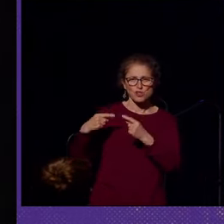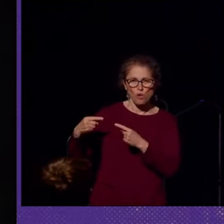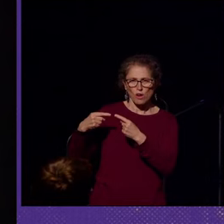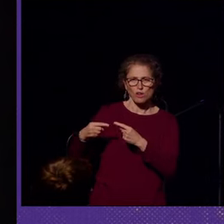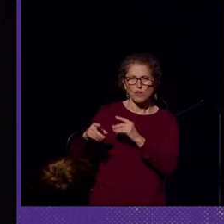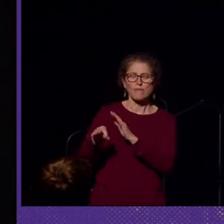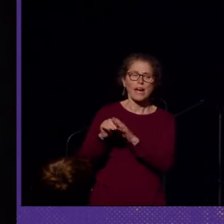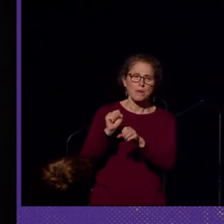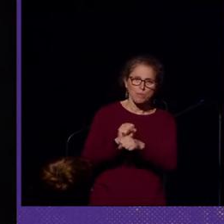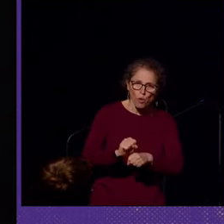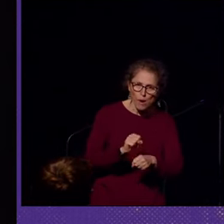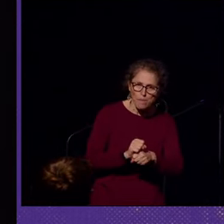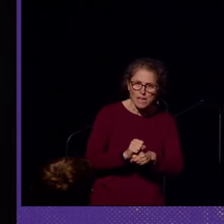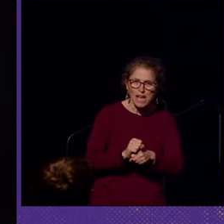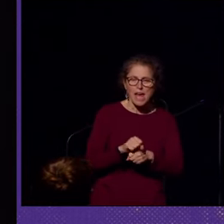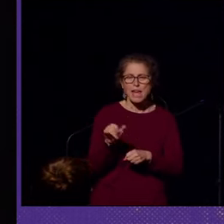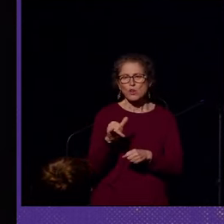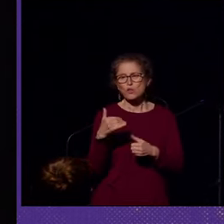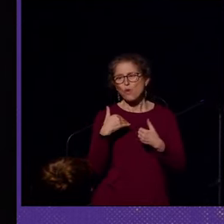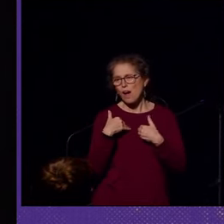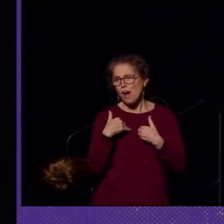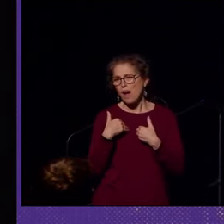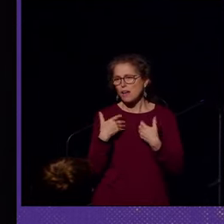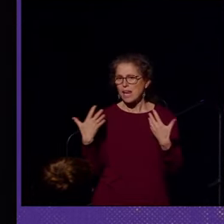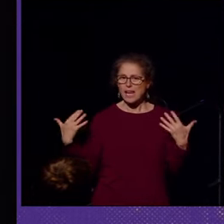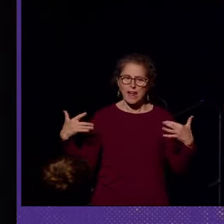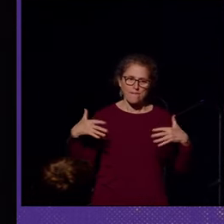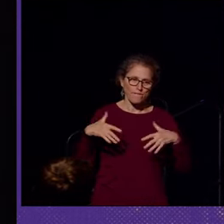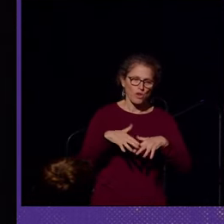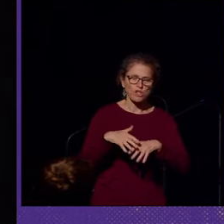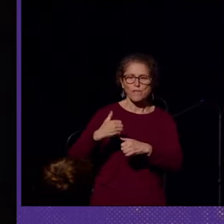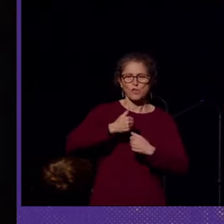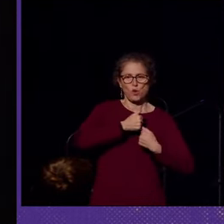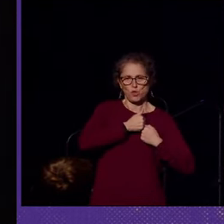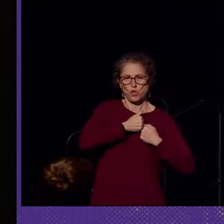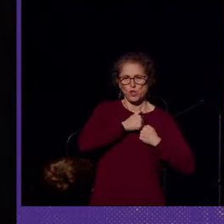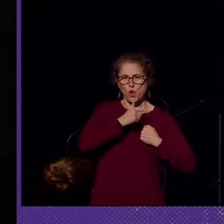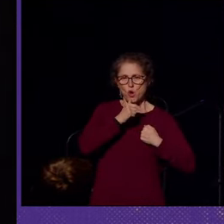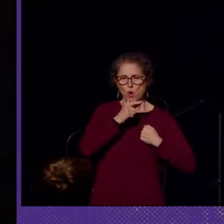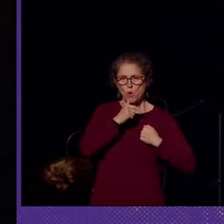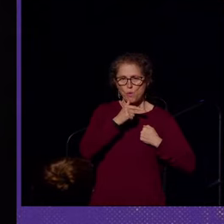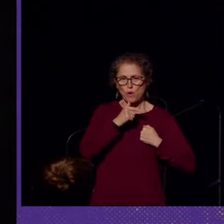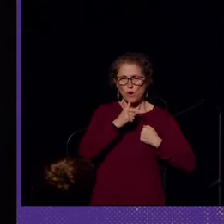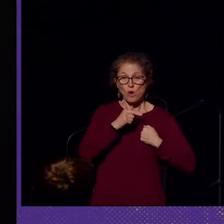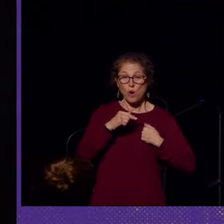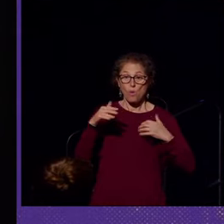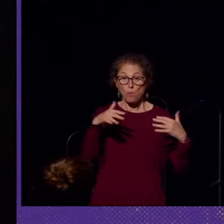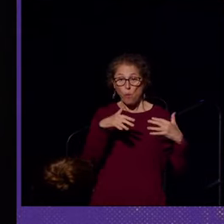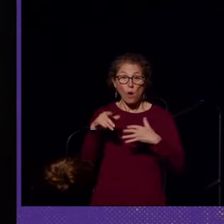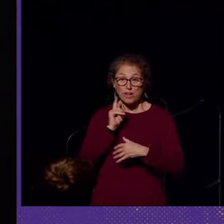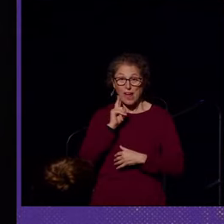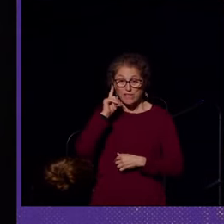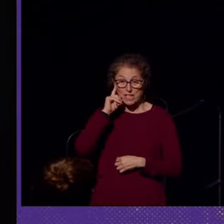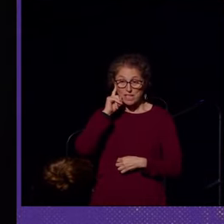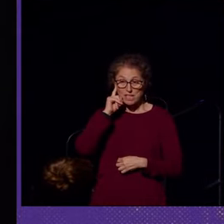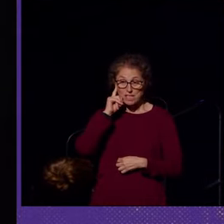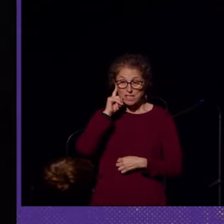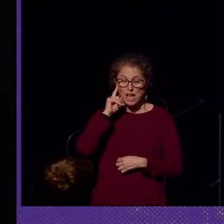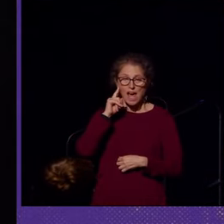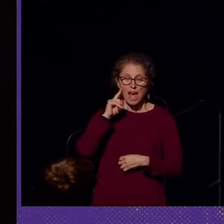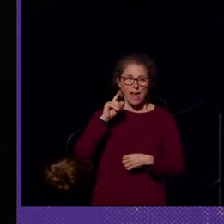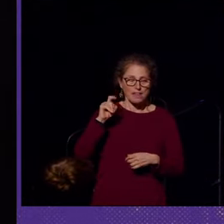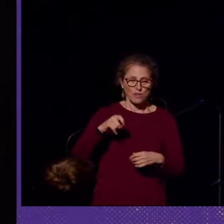employment, and you also had this influx of children, who were more deaf friends. They created a new